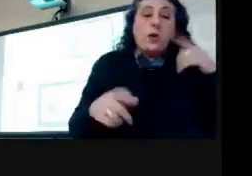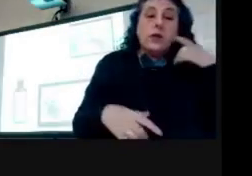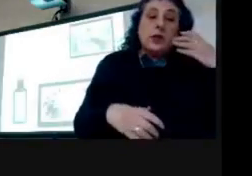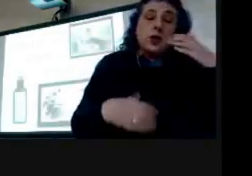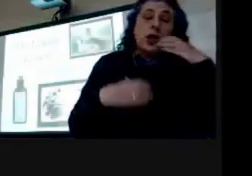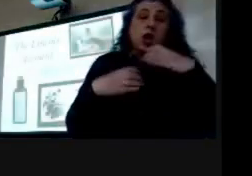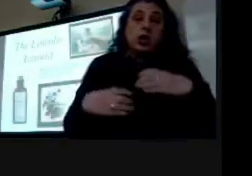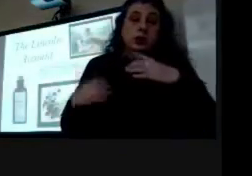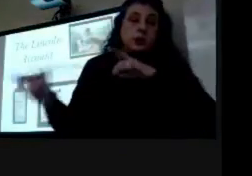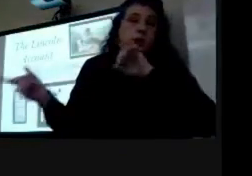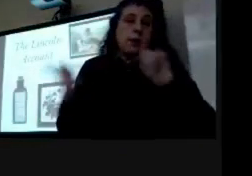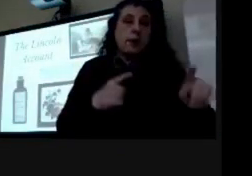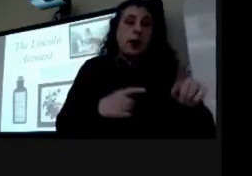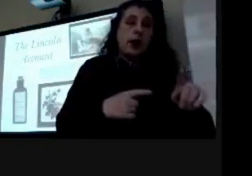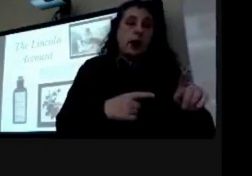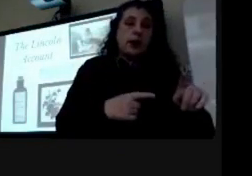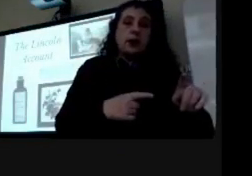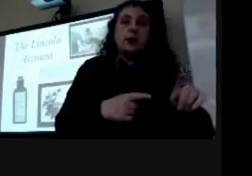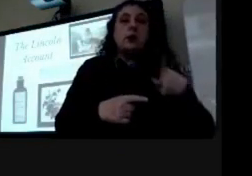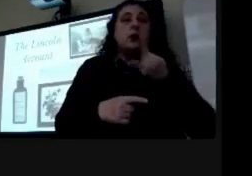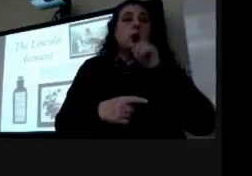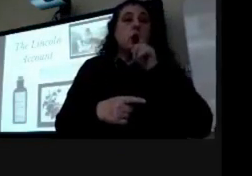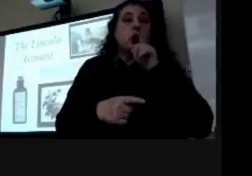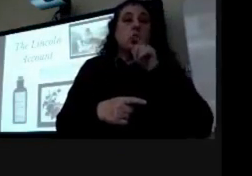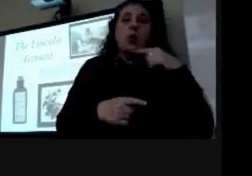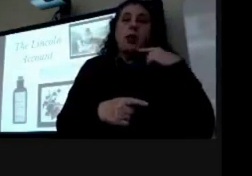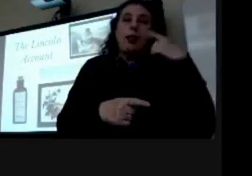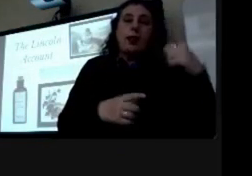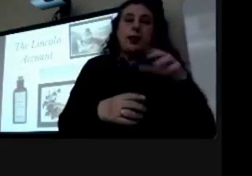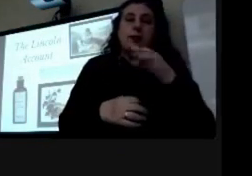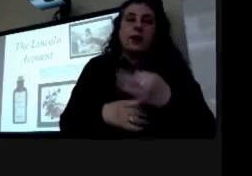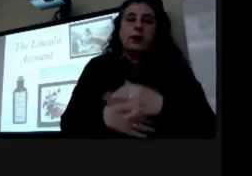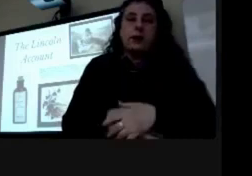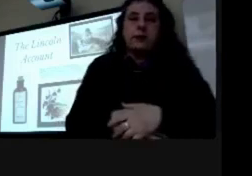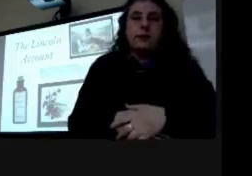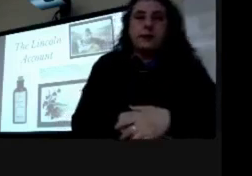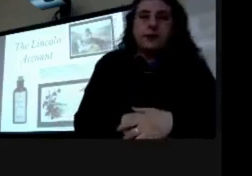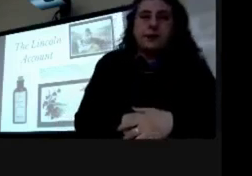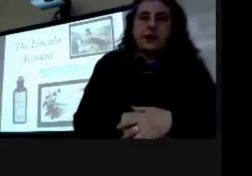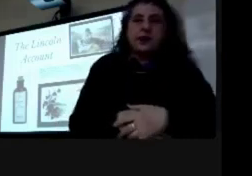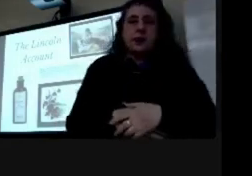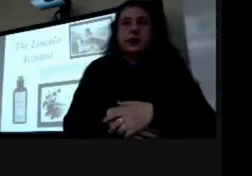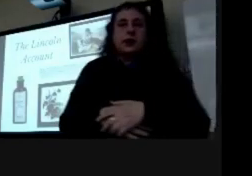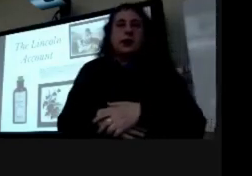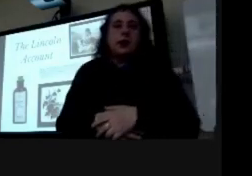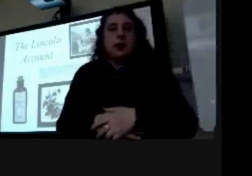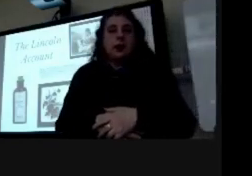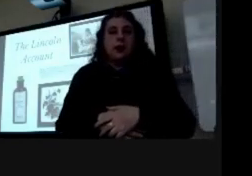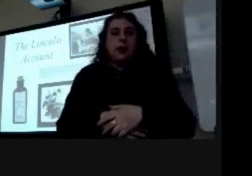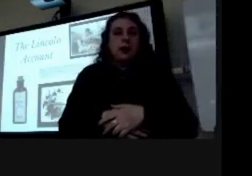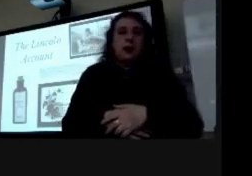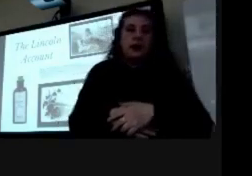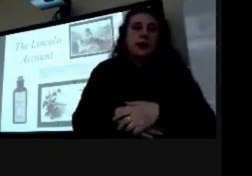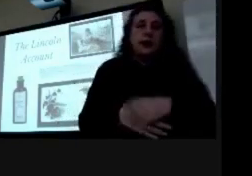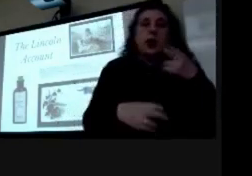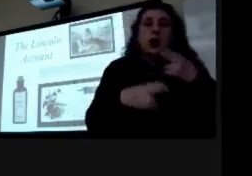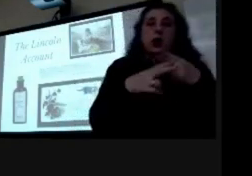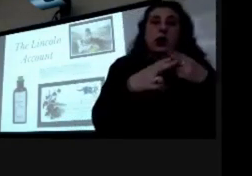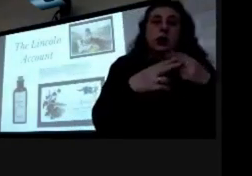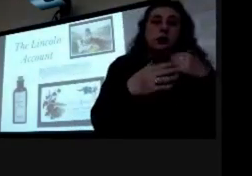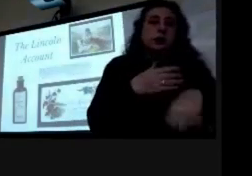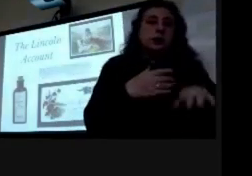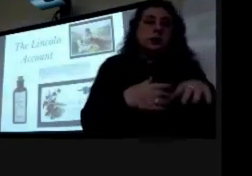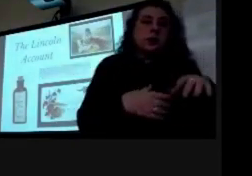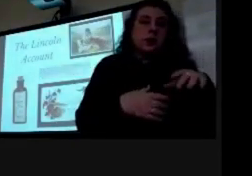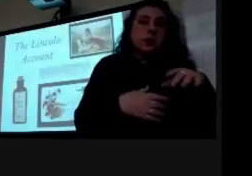and i'm talk about their account a little bit so the ledgers and daybooks of cordon and dillard still exist they're contained at the abraham lincoln